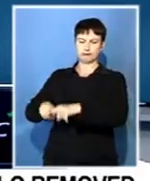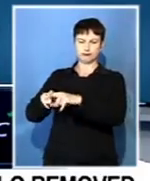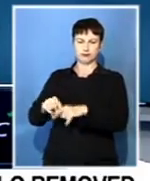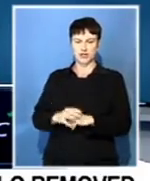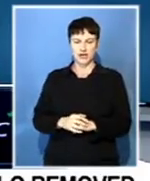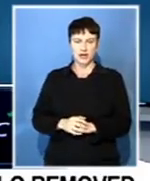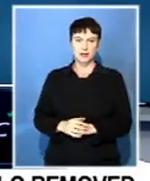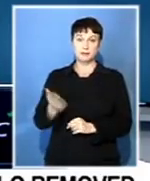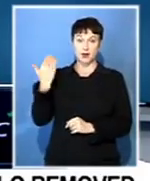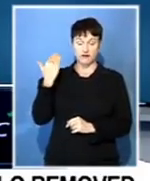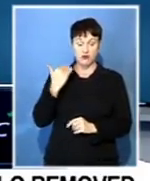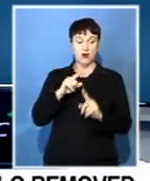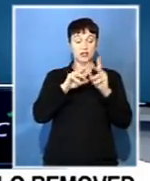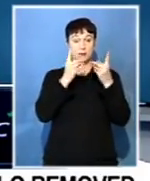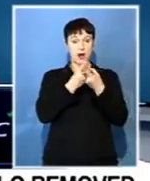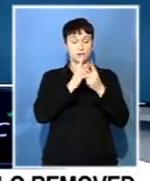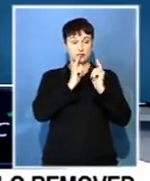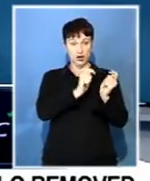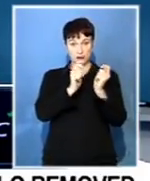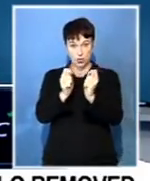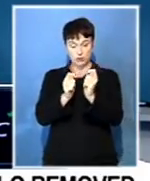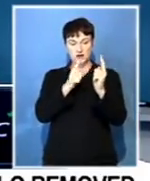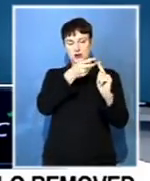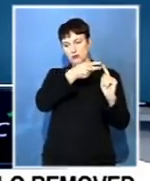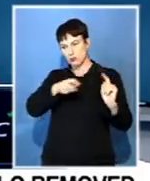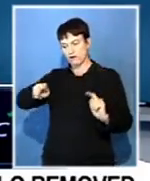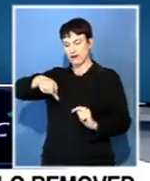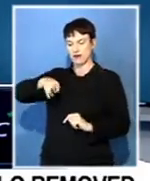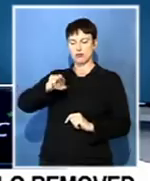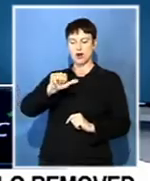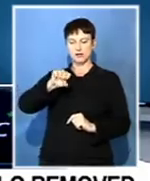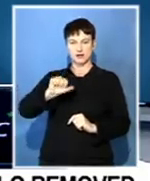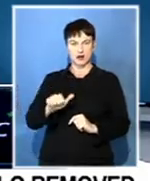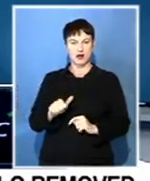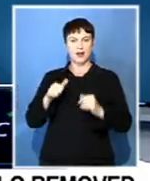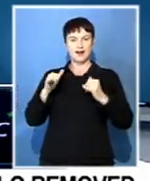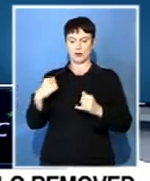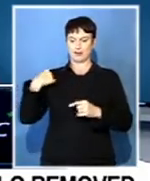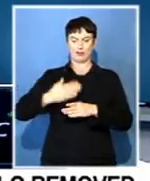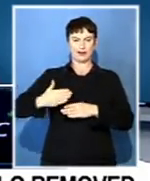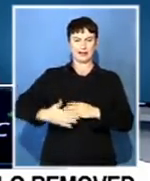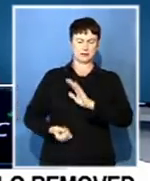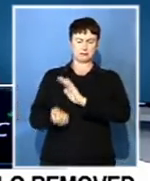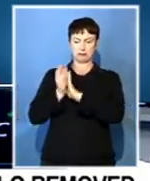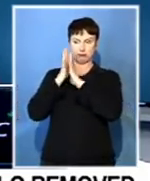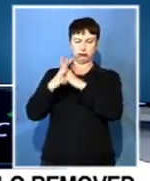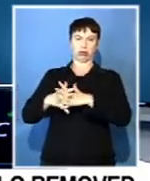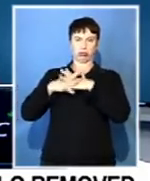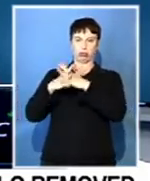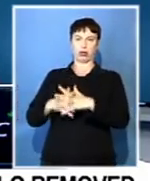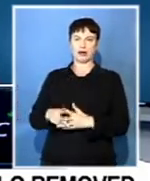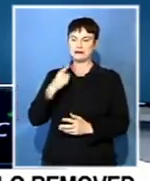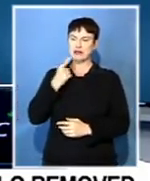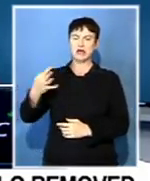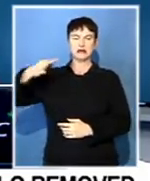Transport to Prasa. This comes after the controversy behind his remuneration package as that of acting